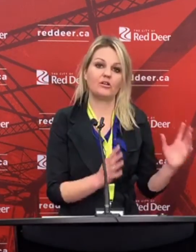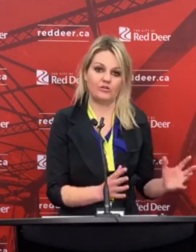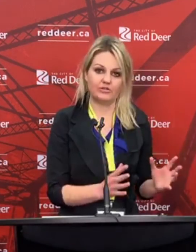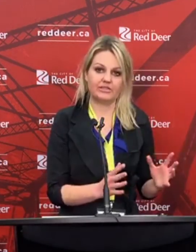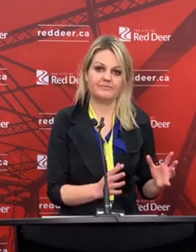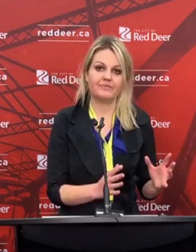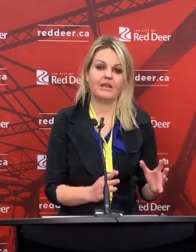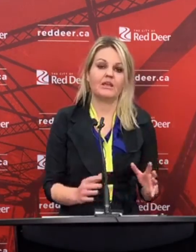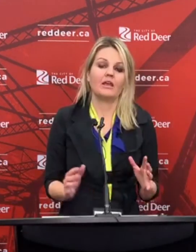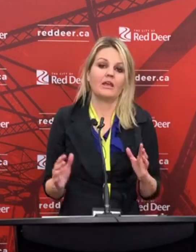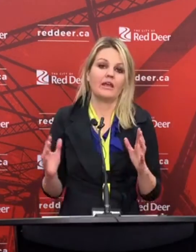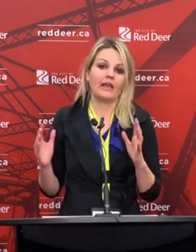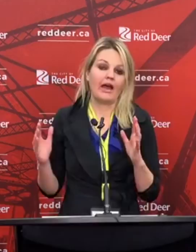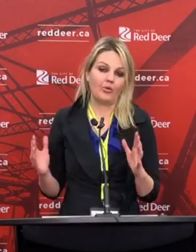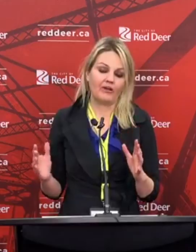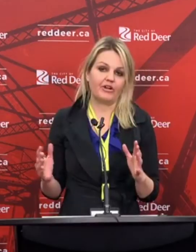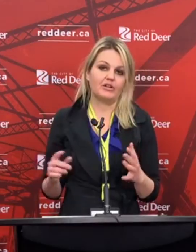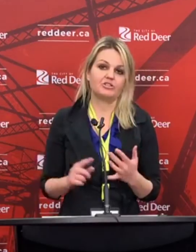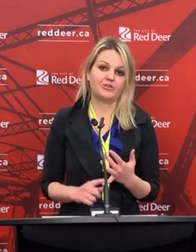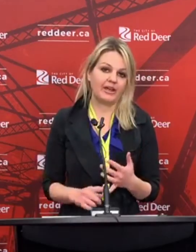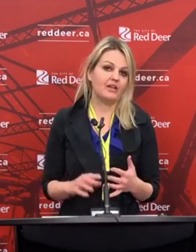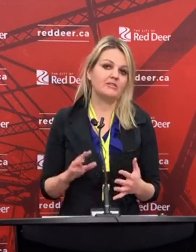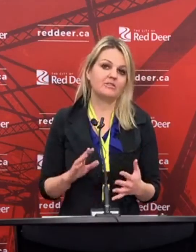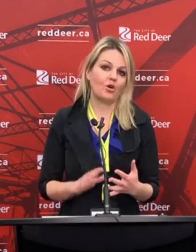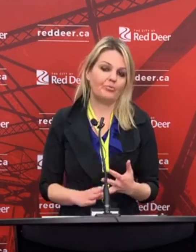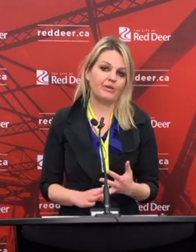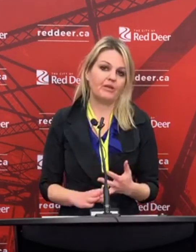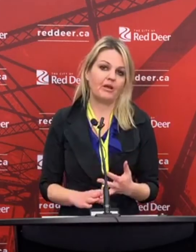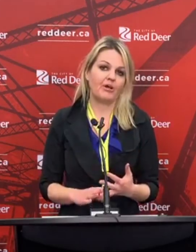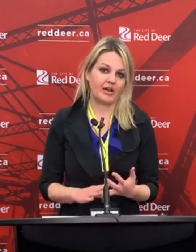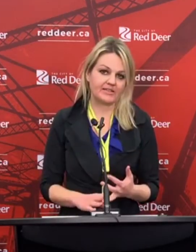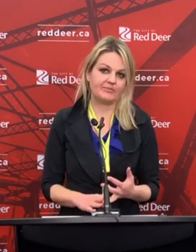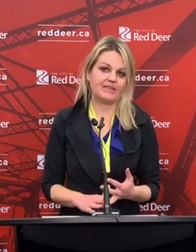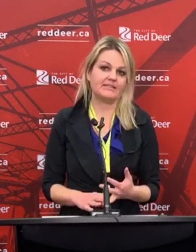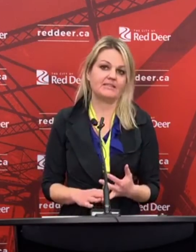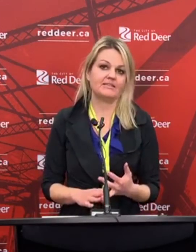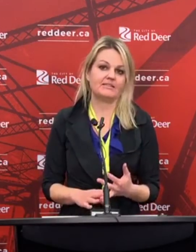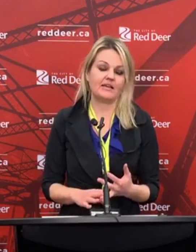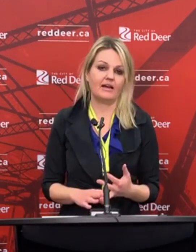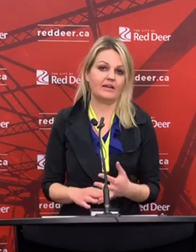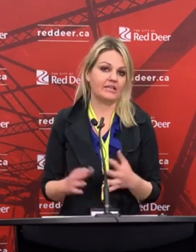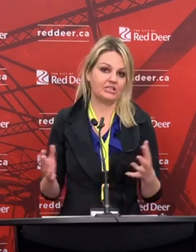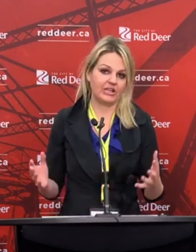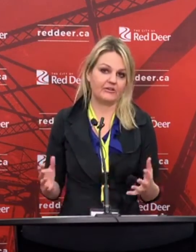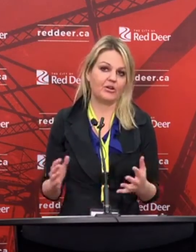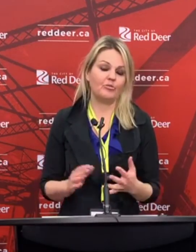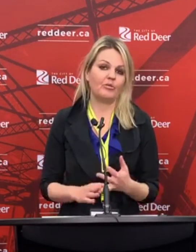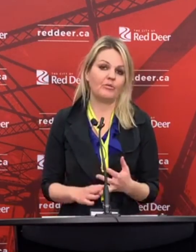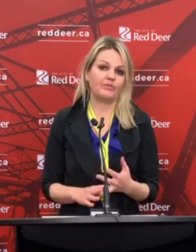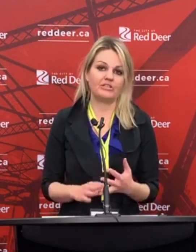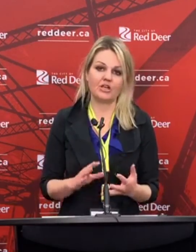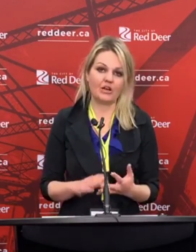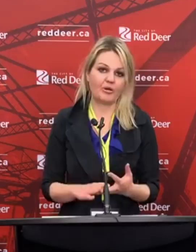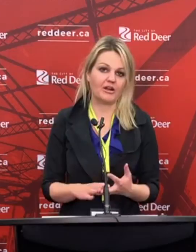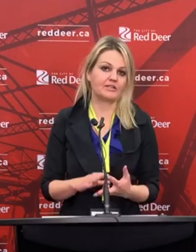are closed. However, trails, open park spaces in general, the dog parks